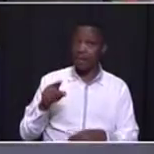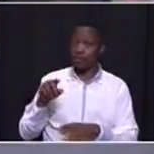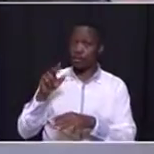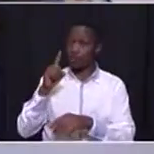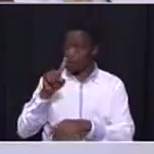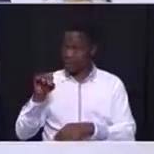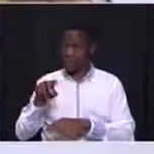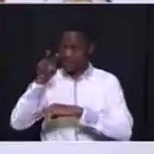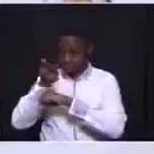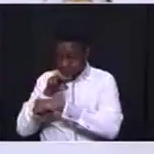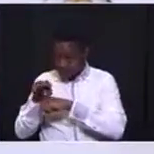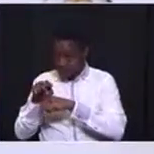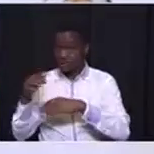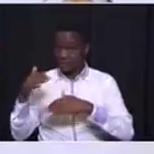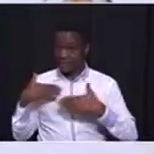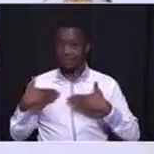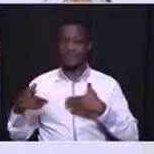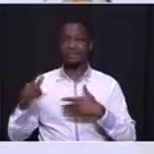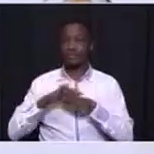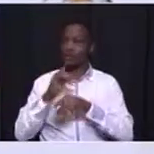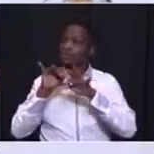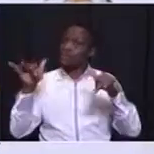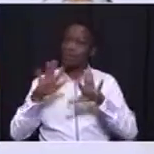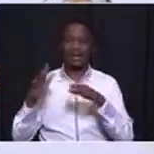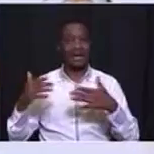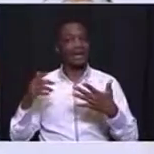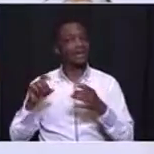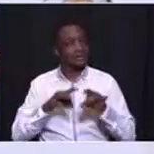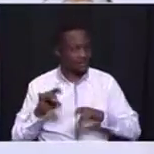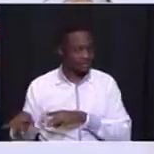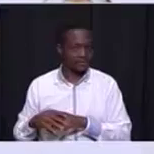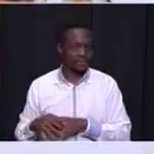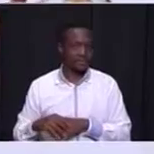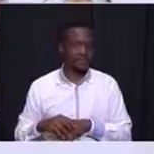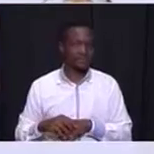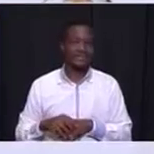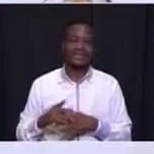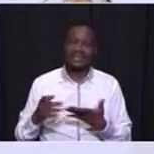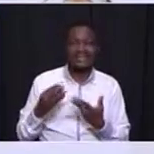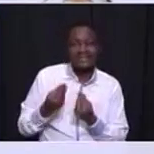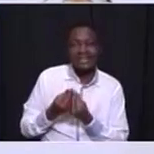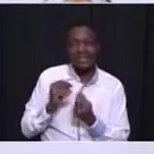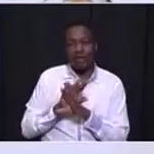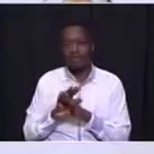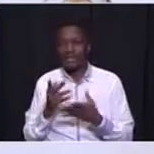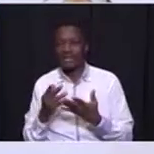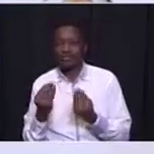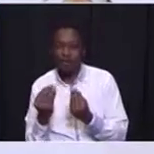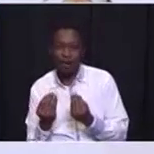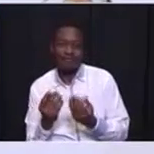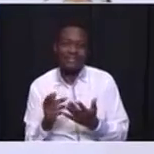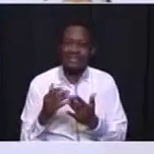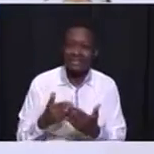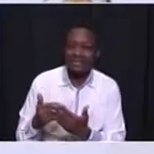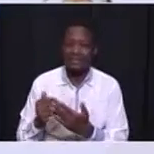% administration because the people are suffering treating carefully and softly and I particularly